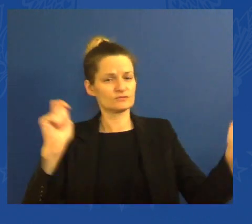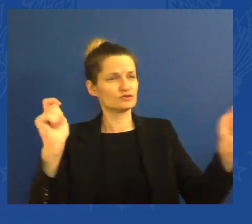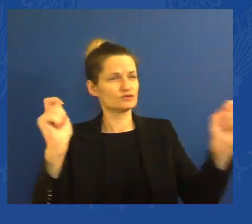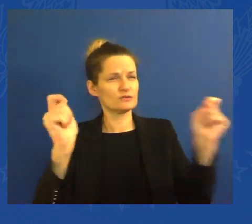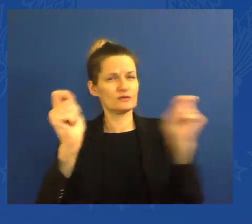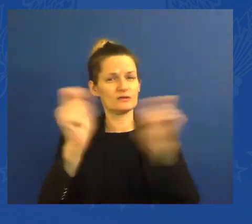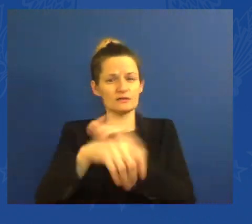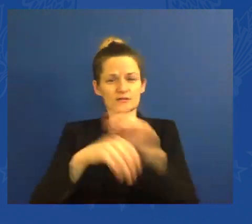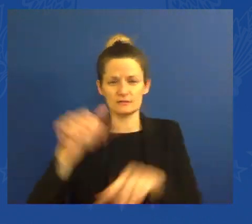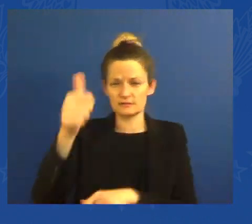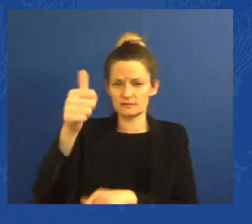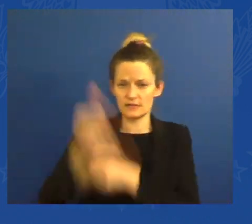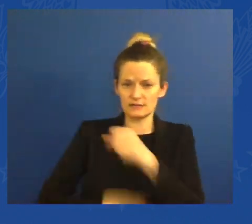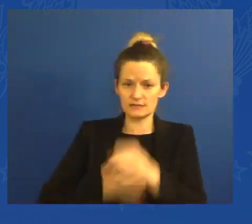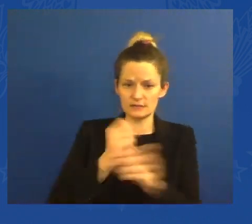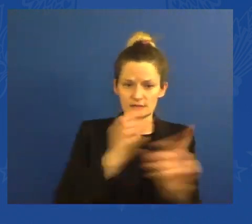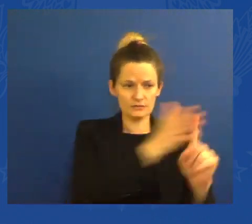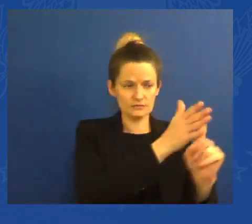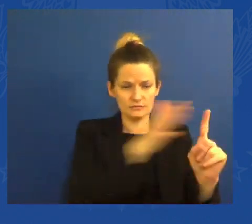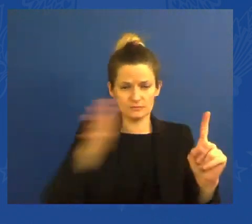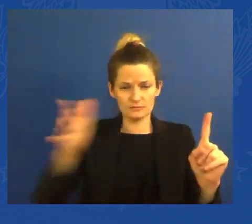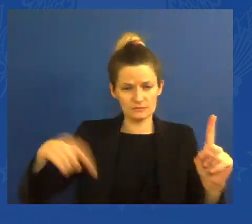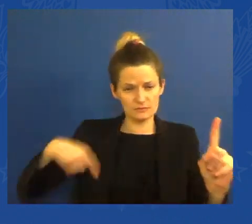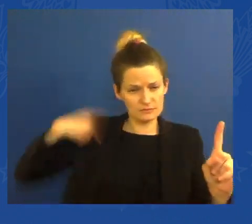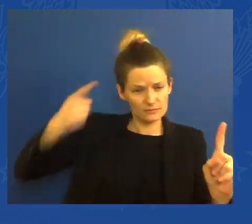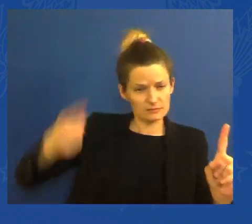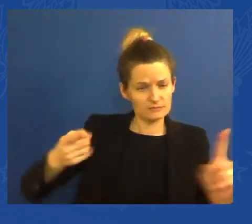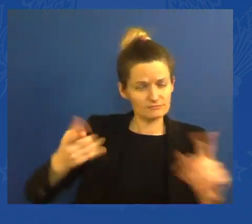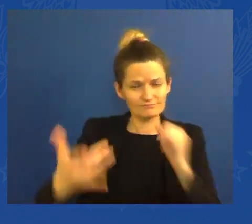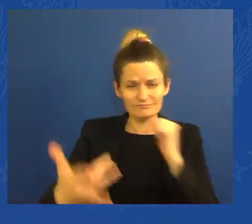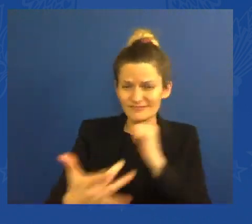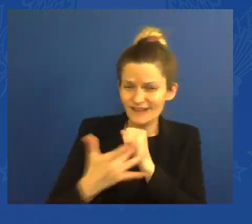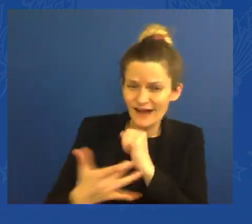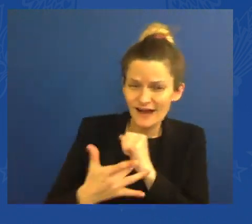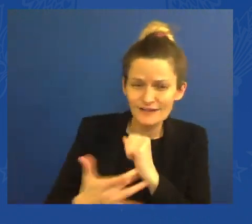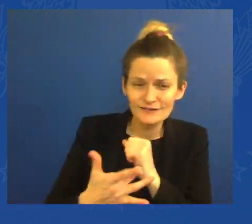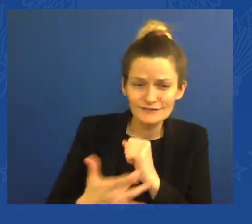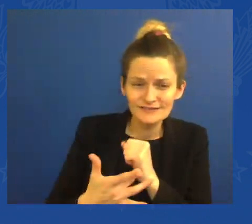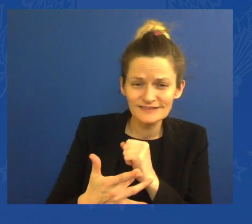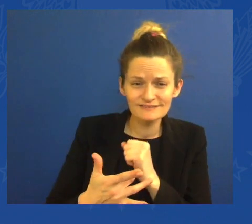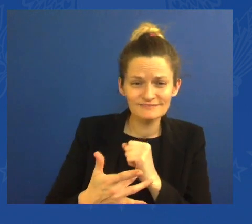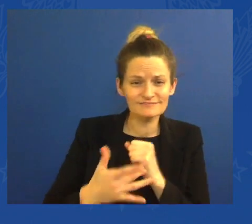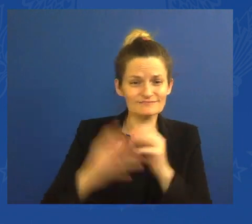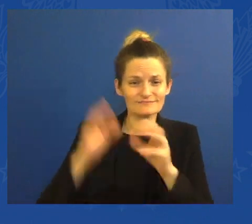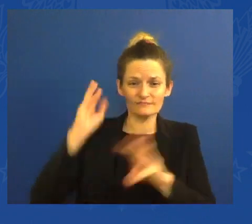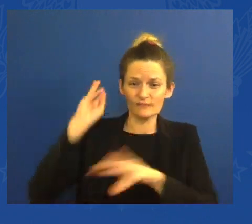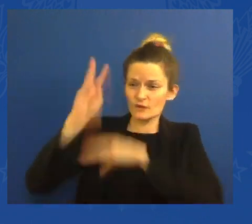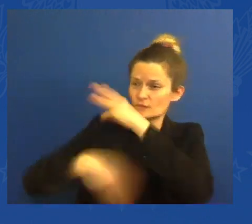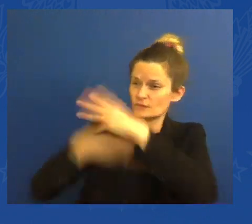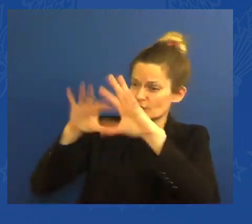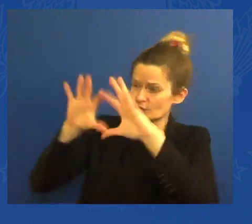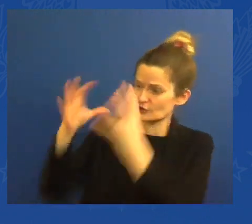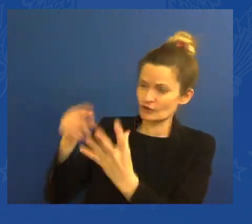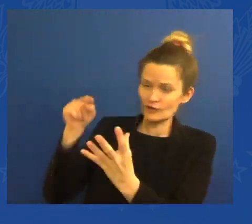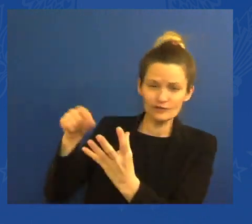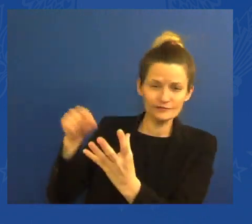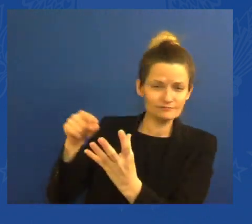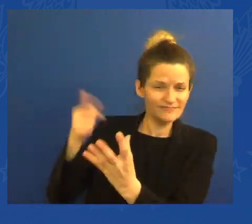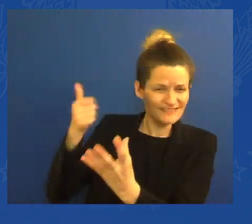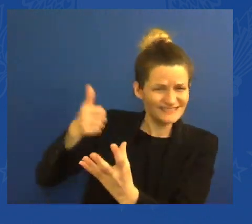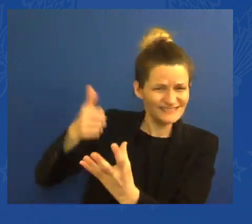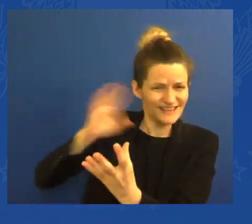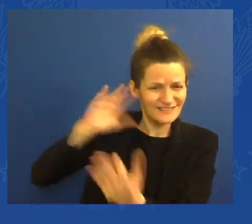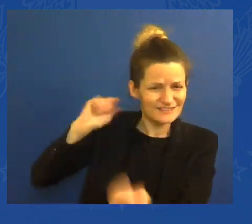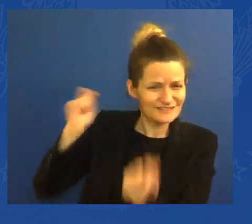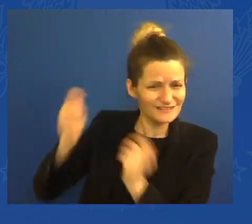technology and so much more. We've got to be ready. America has always been ahead of the curve, because we do